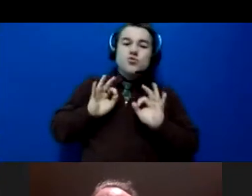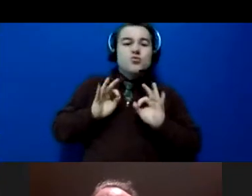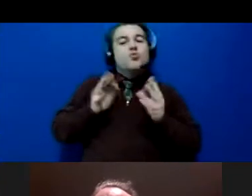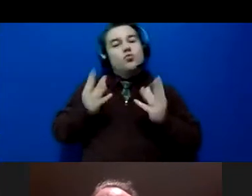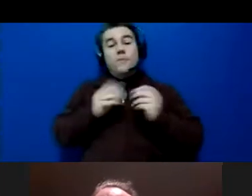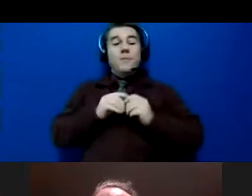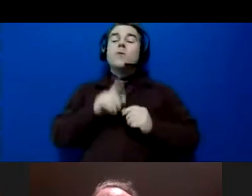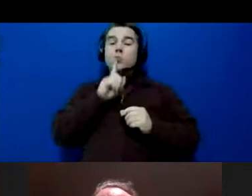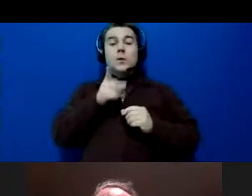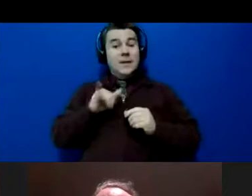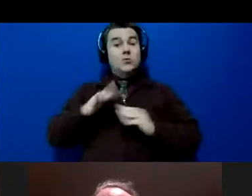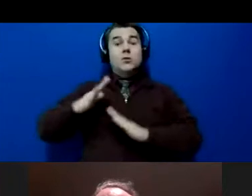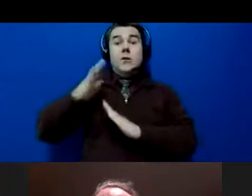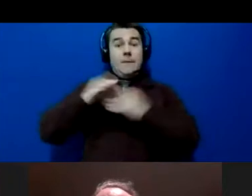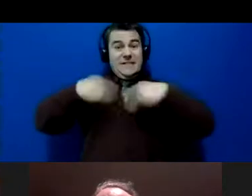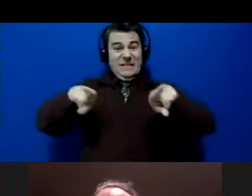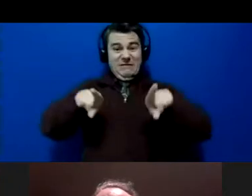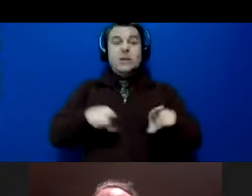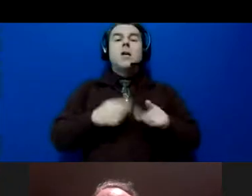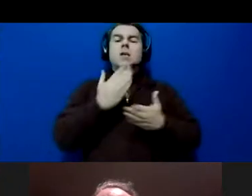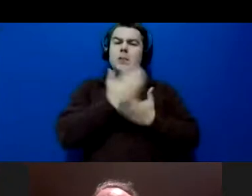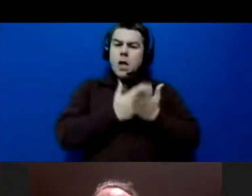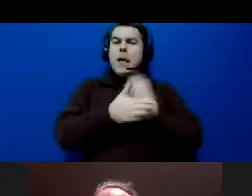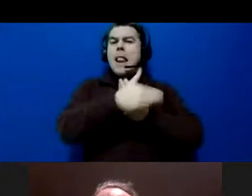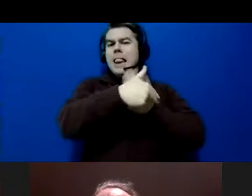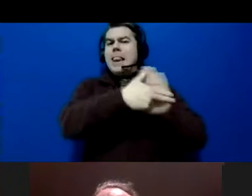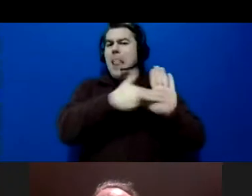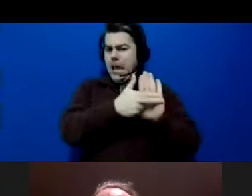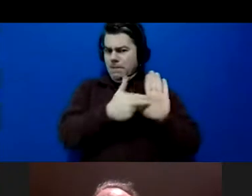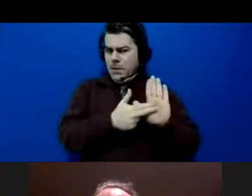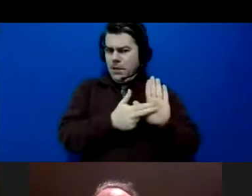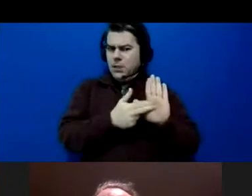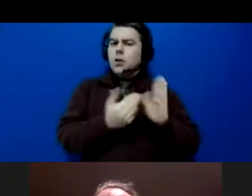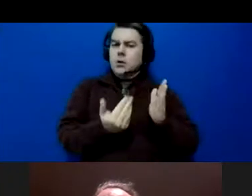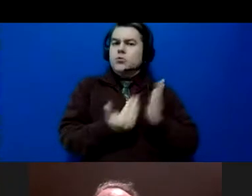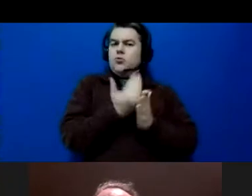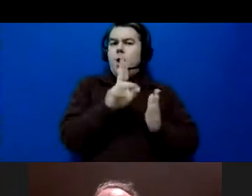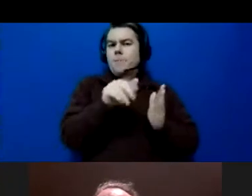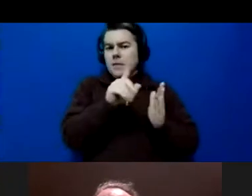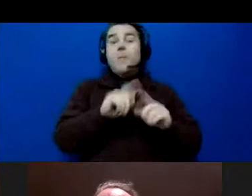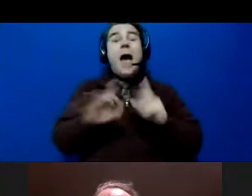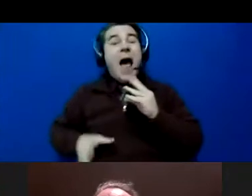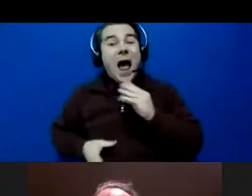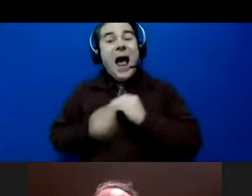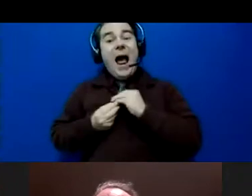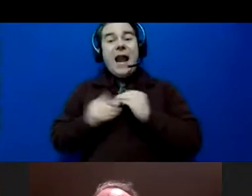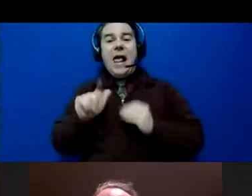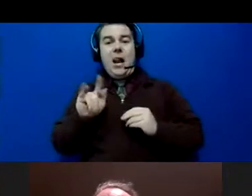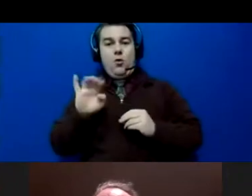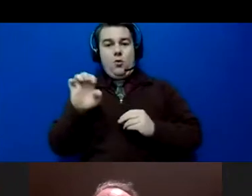main difference that they did. They updated some labeling and they added in more aloe vera. It was a really fun little